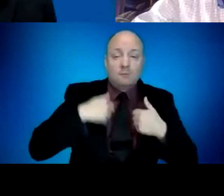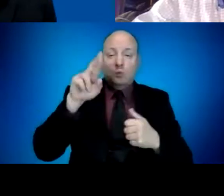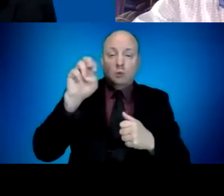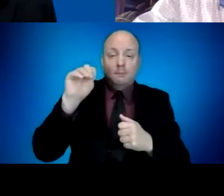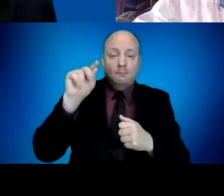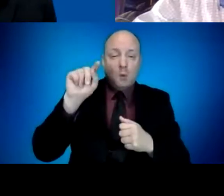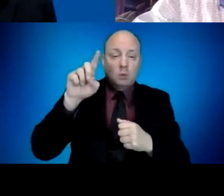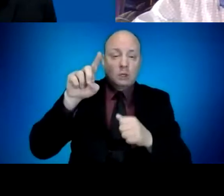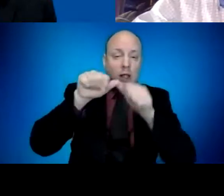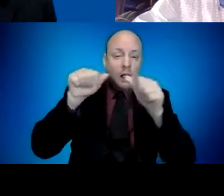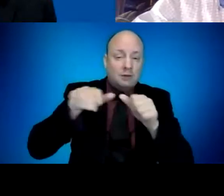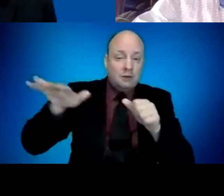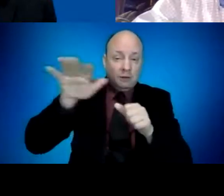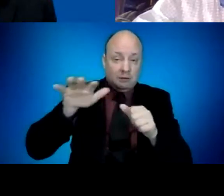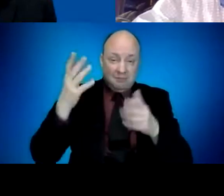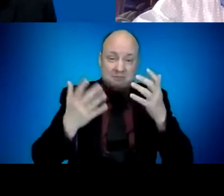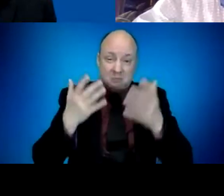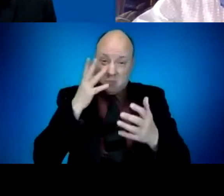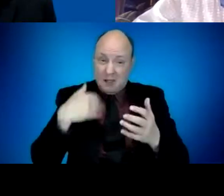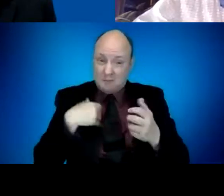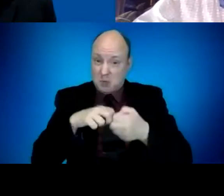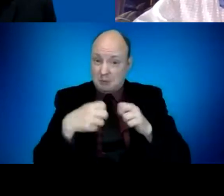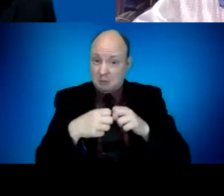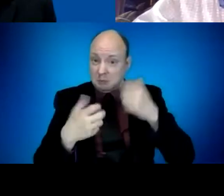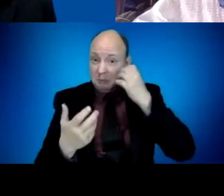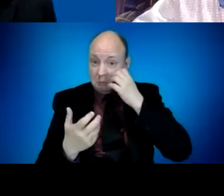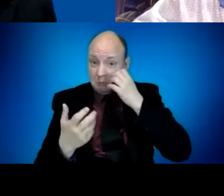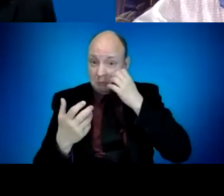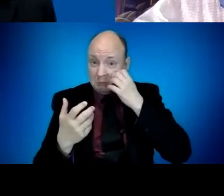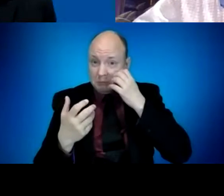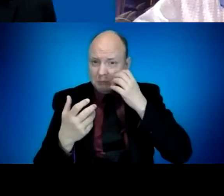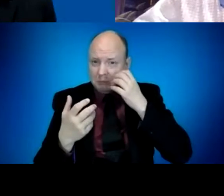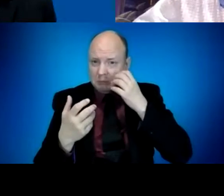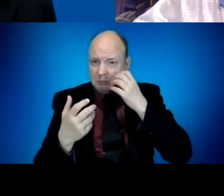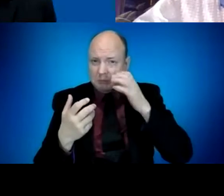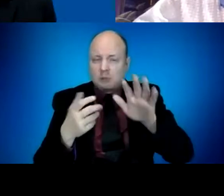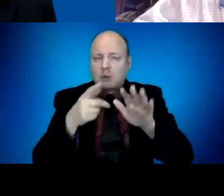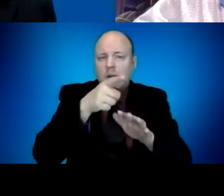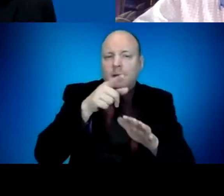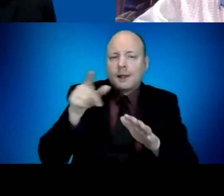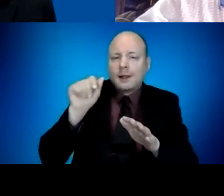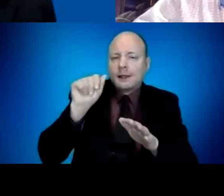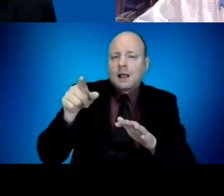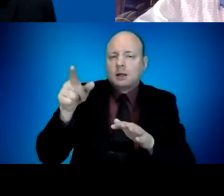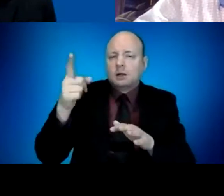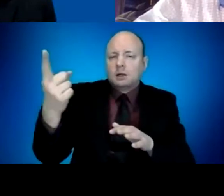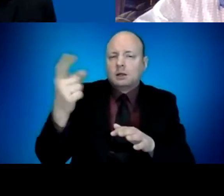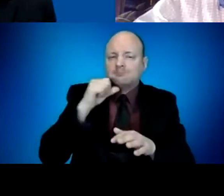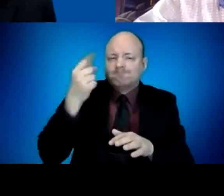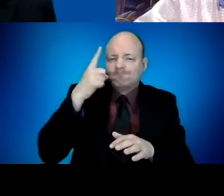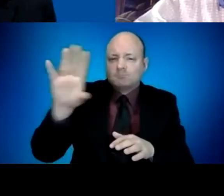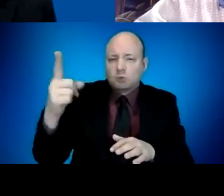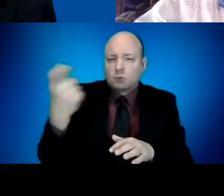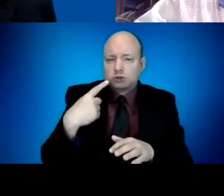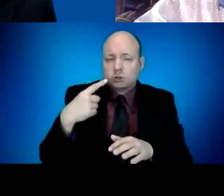I'm not sure I follow the question when there were callbacks to people. In other words, on their mobile phones, it